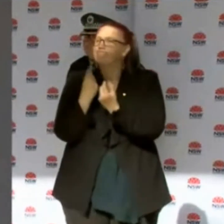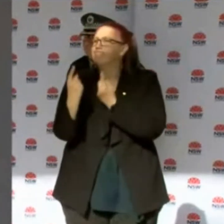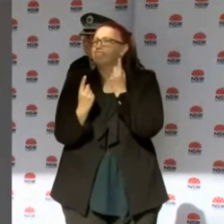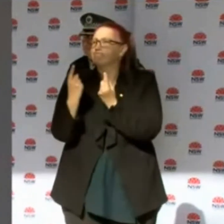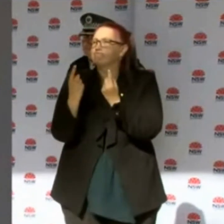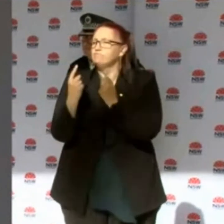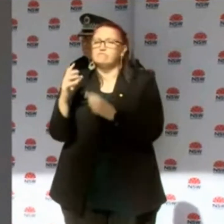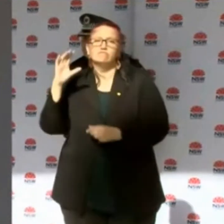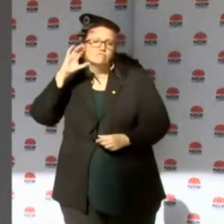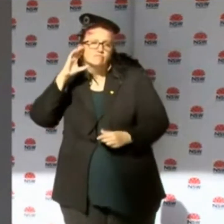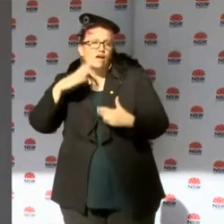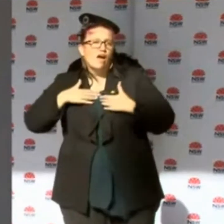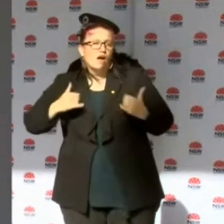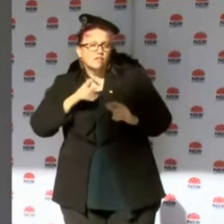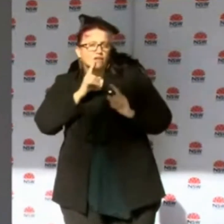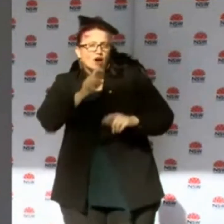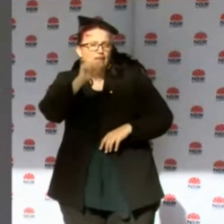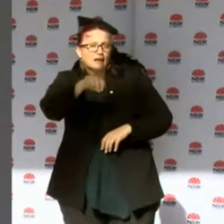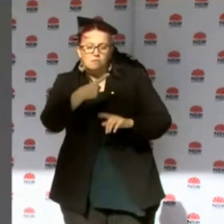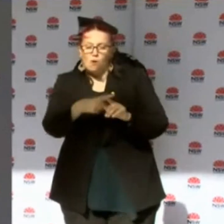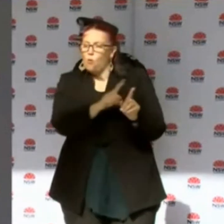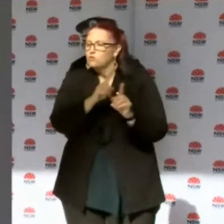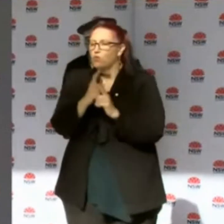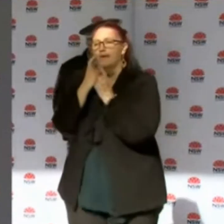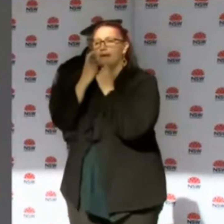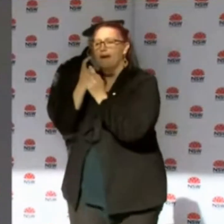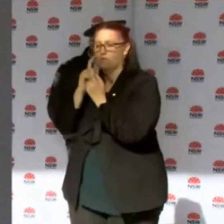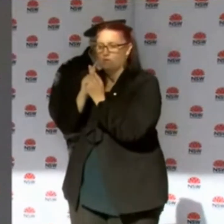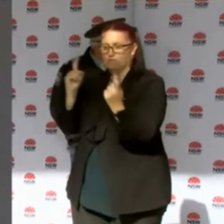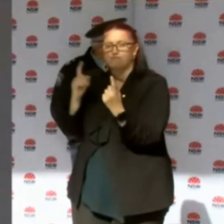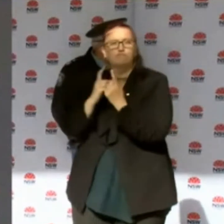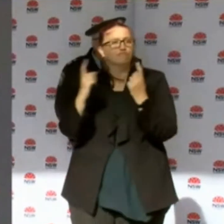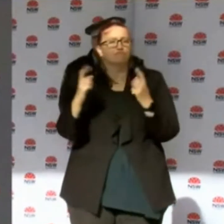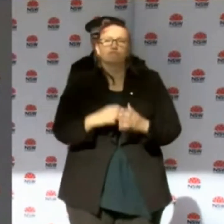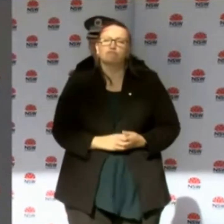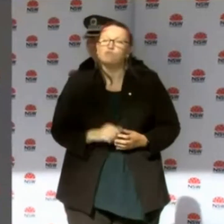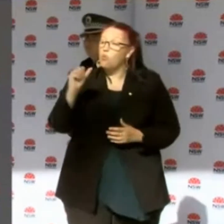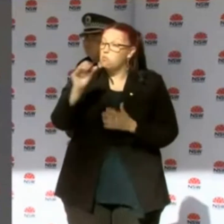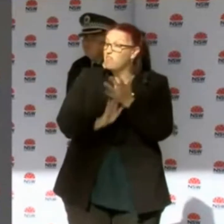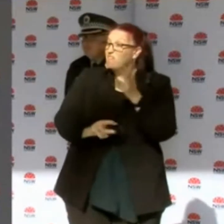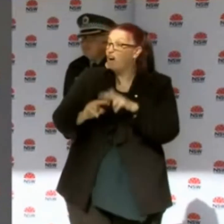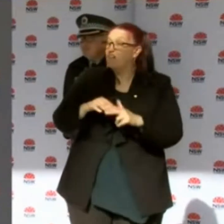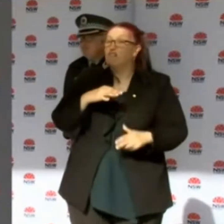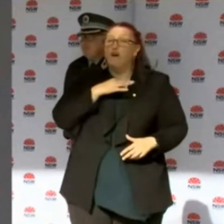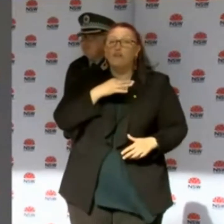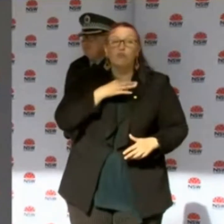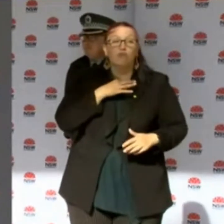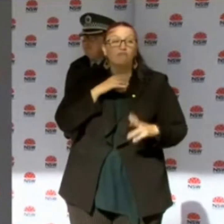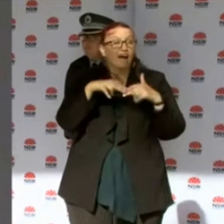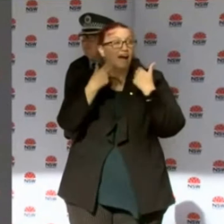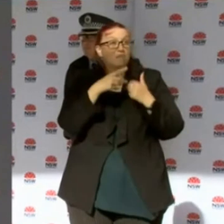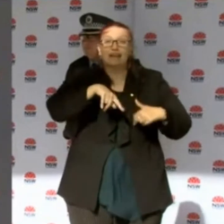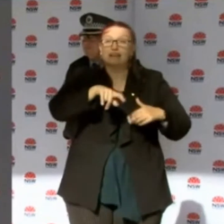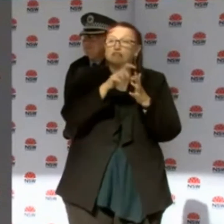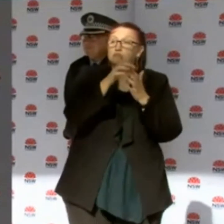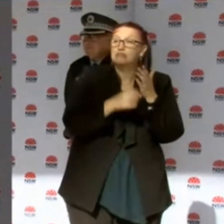advice, but also to be extra cautious. Please think about those members of your family that are vulnerable. Please think about how all of us